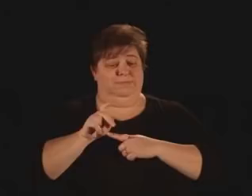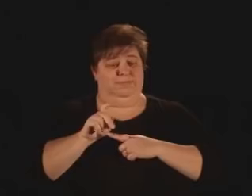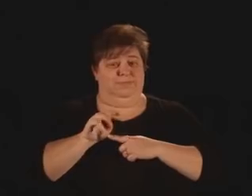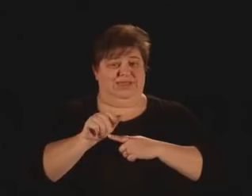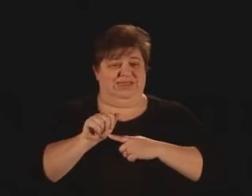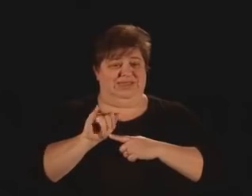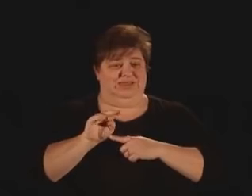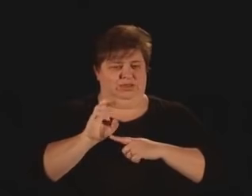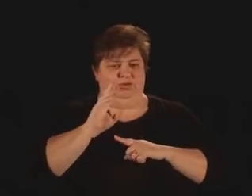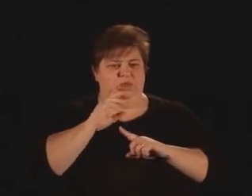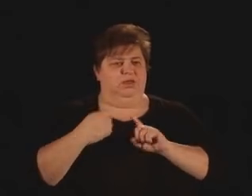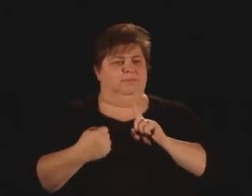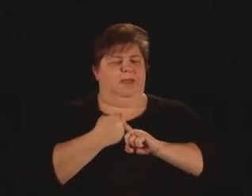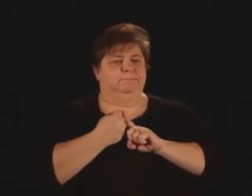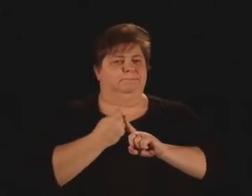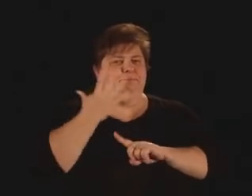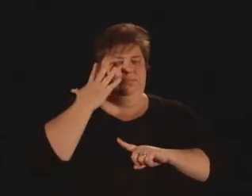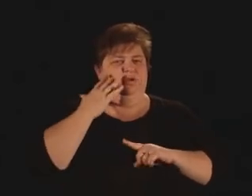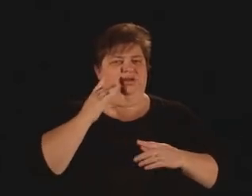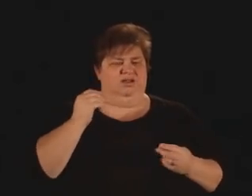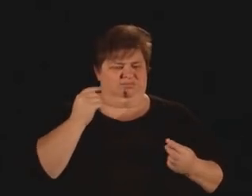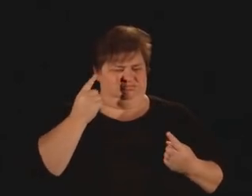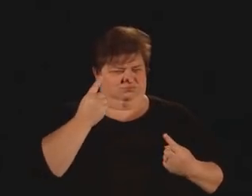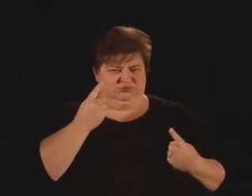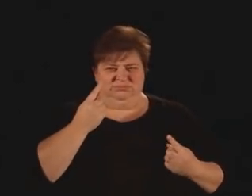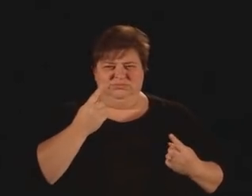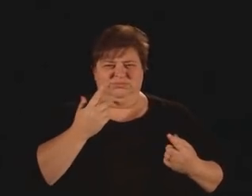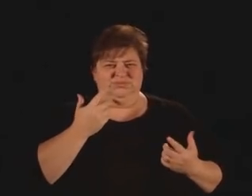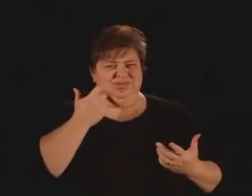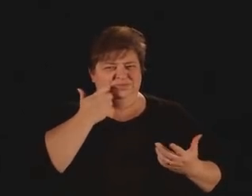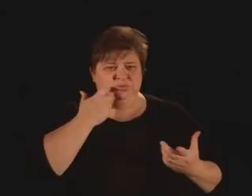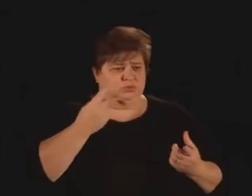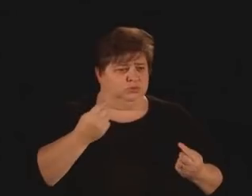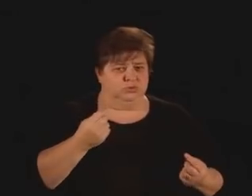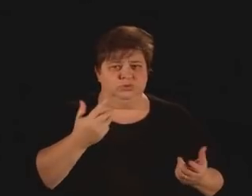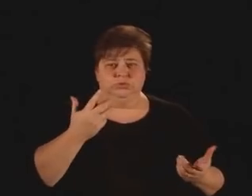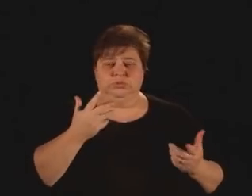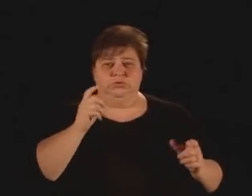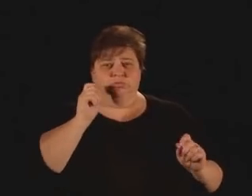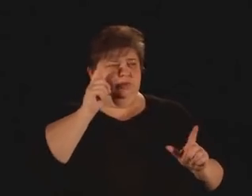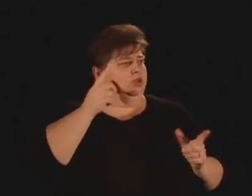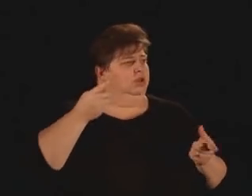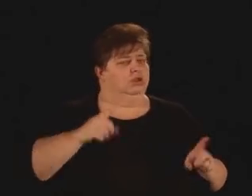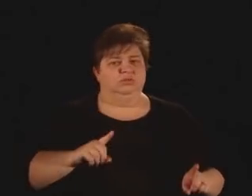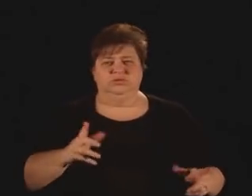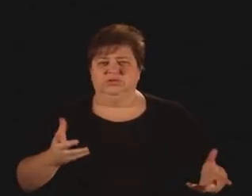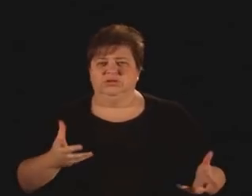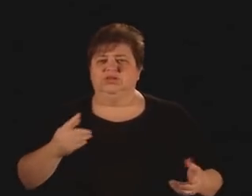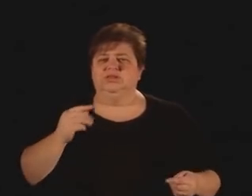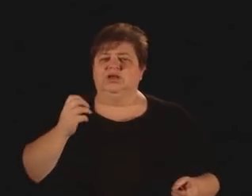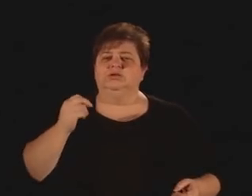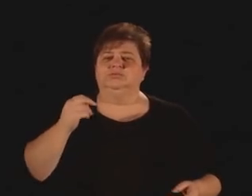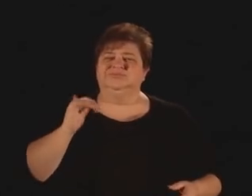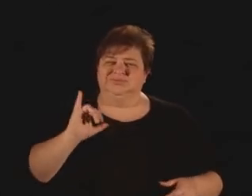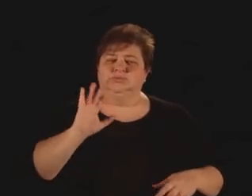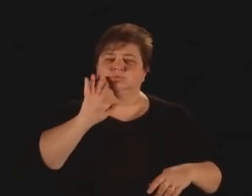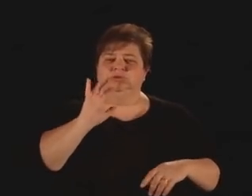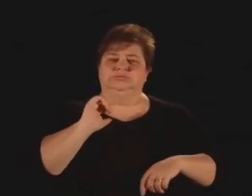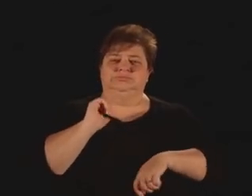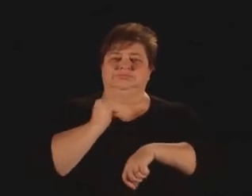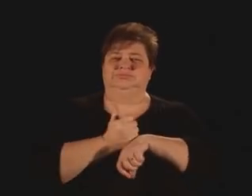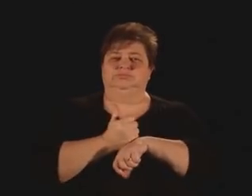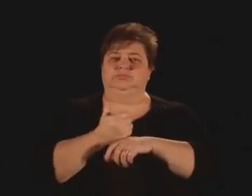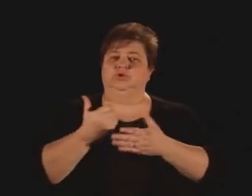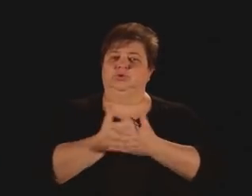Cognitively, you instantly stopped what you were thinking and doing. You maybe even panicked. Oh my God, what's going on here? And then you instantly